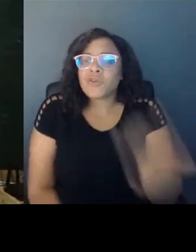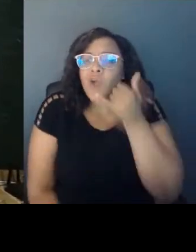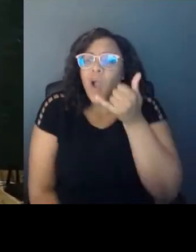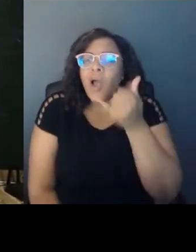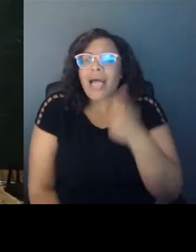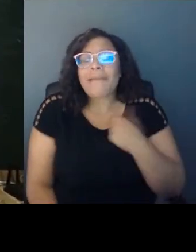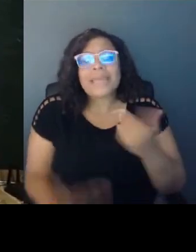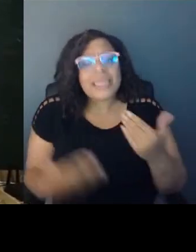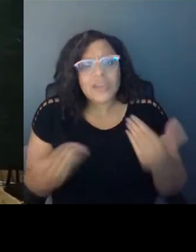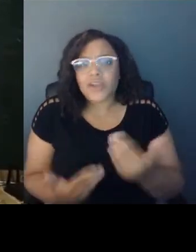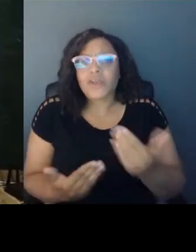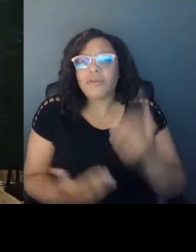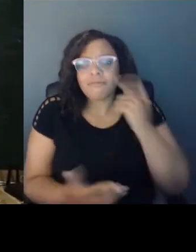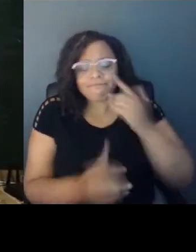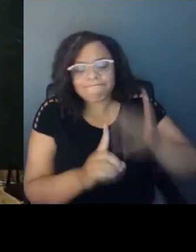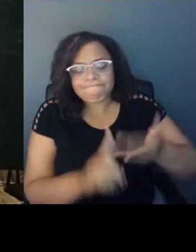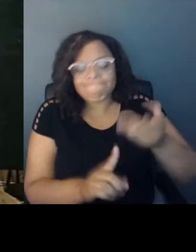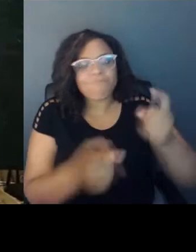stay.